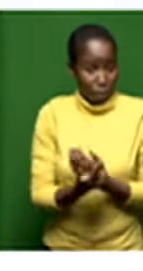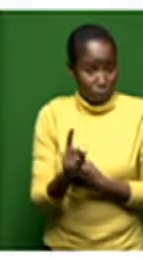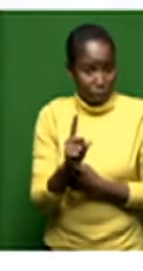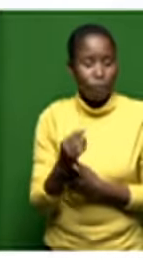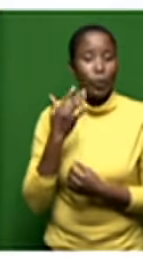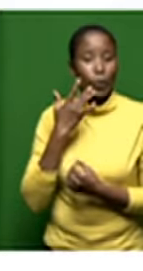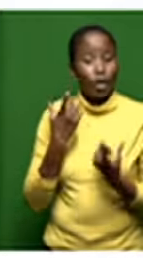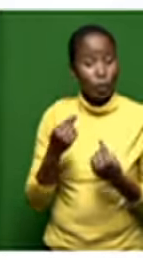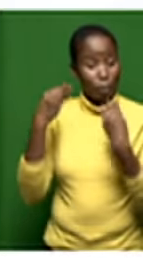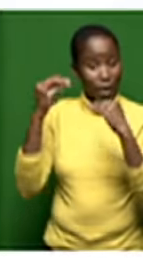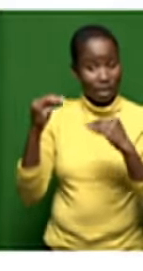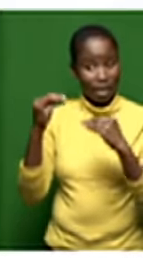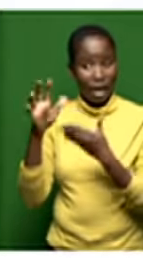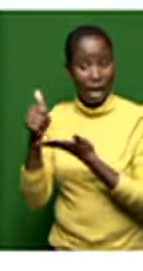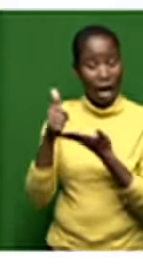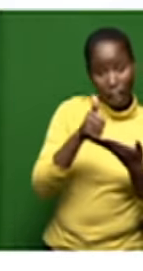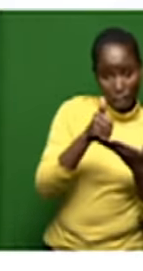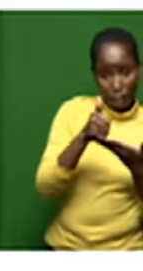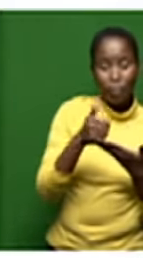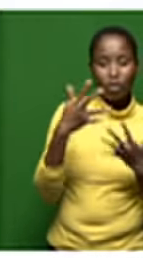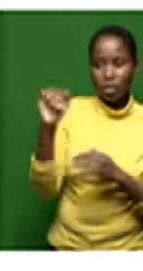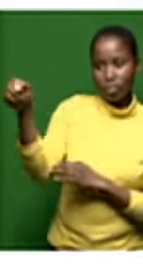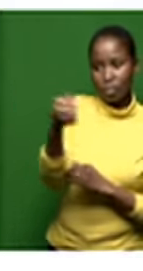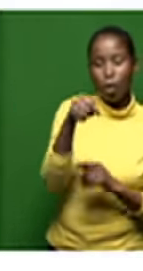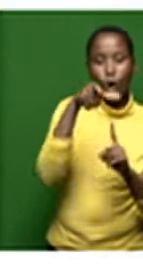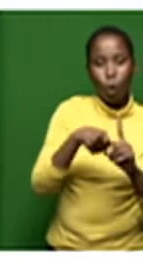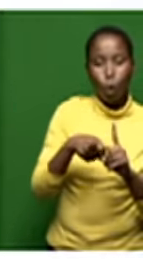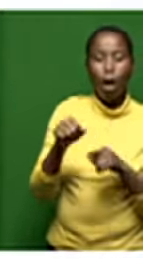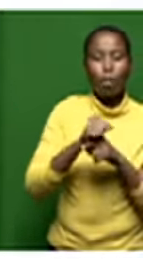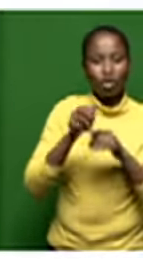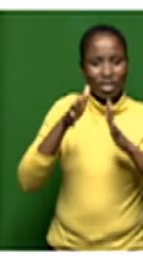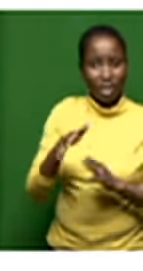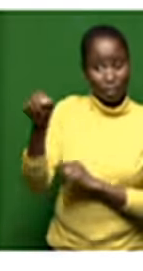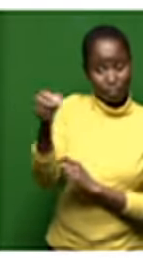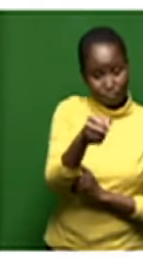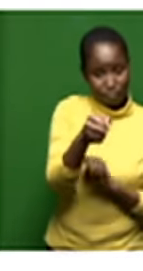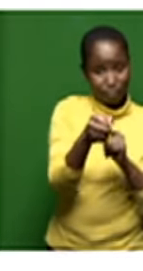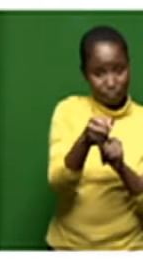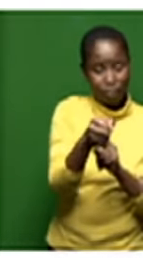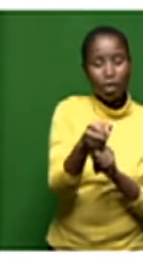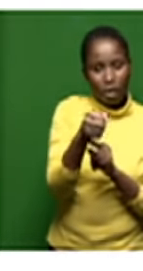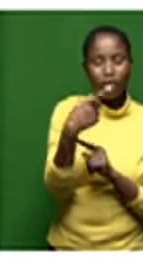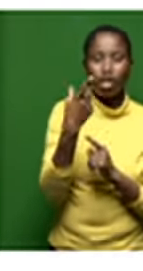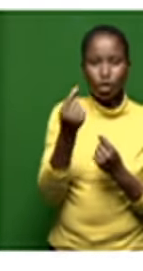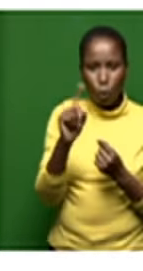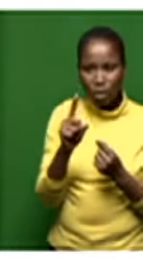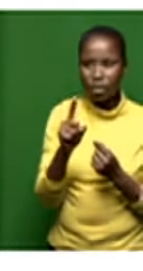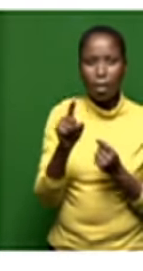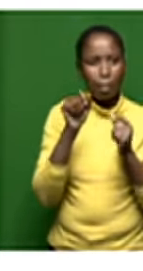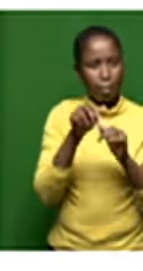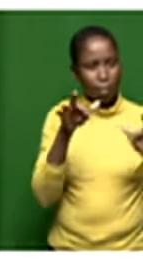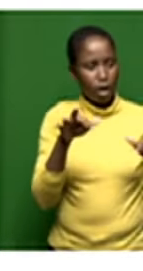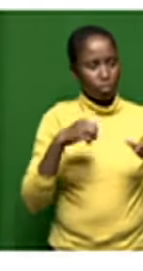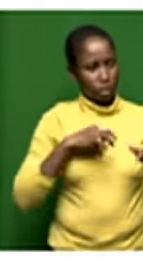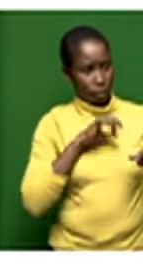business rescue we appointed a business rescue practitioner and once the risk of business rescue practitioner met with the creditors met with the employees